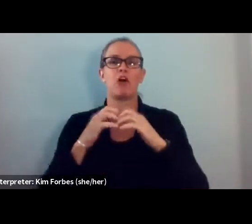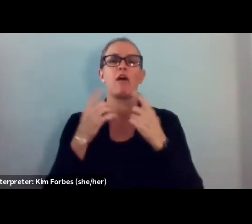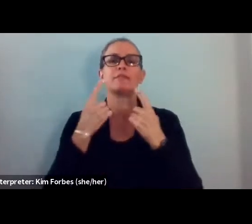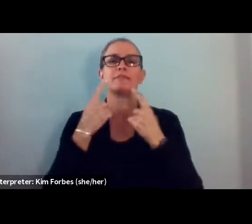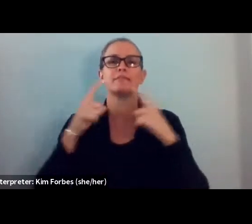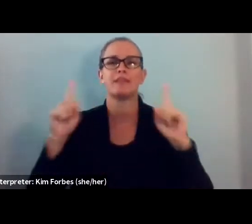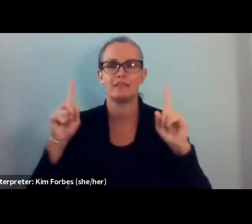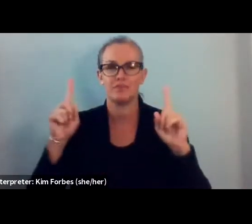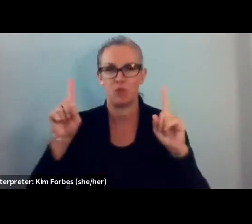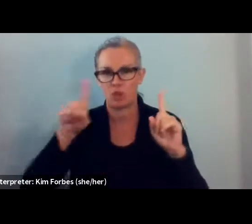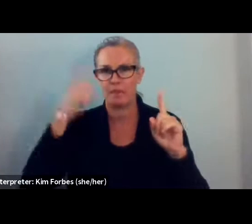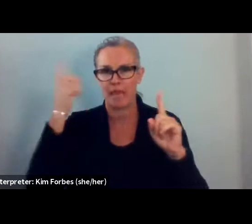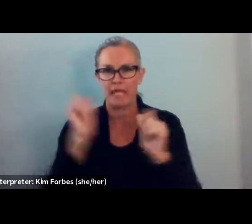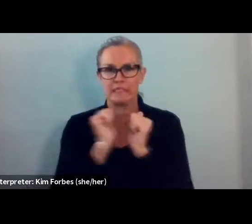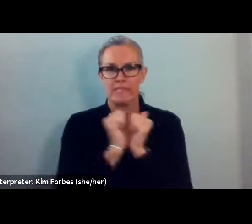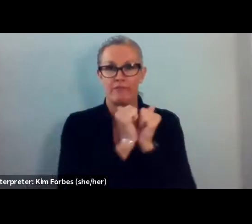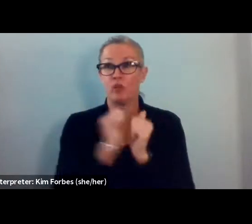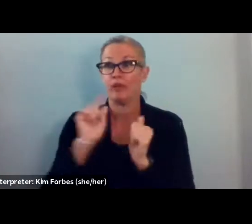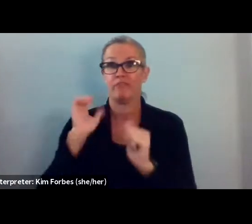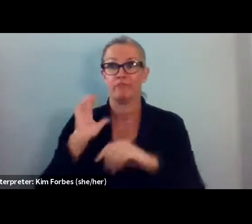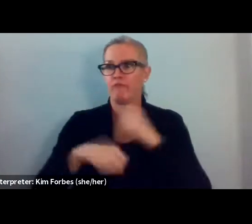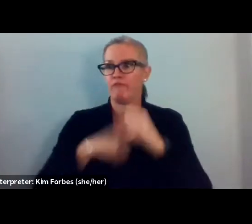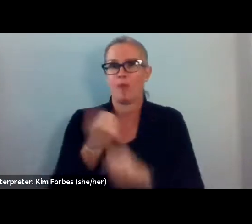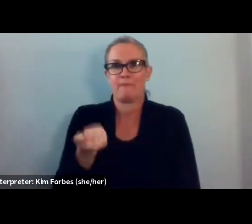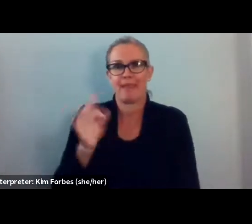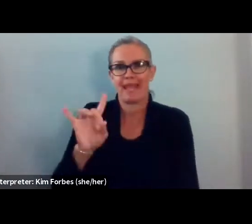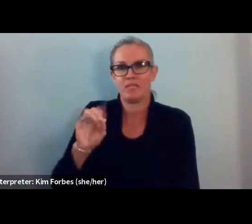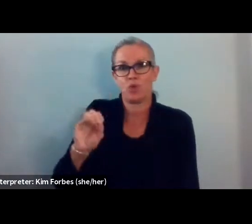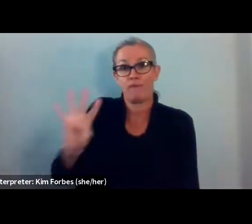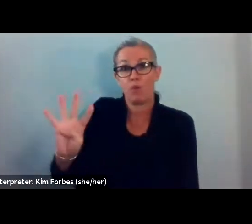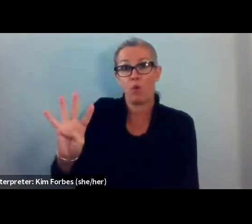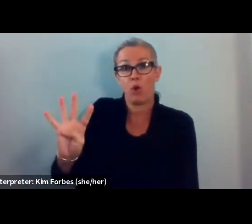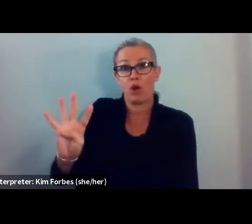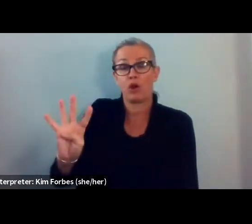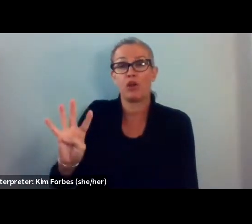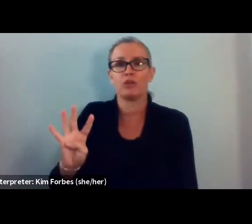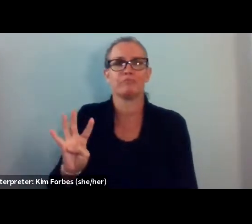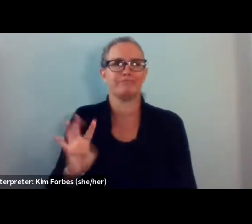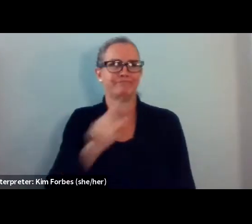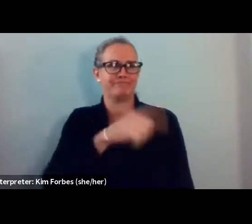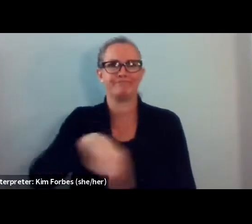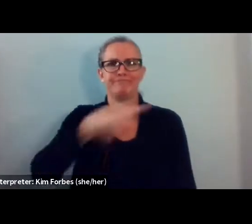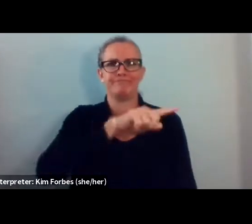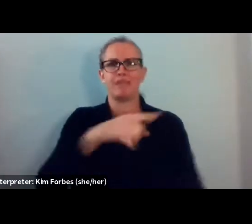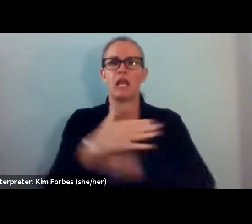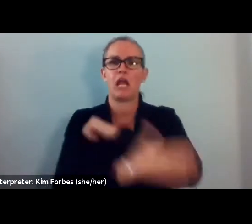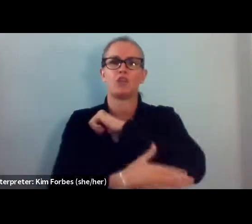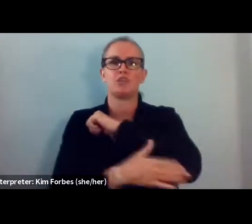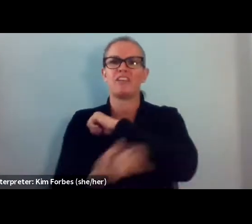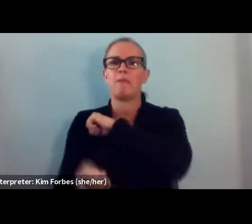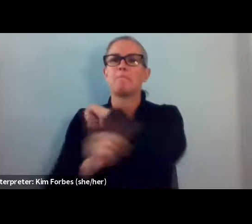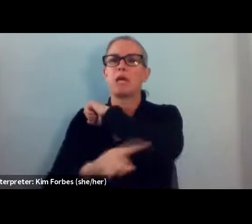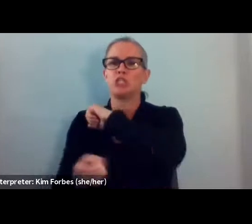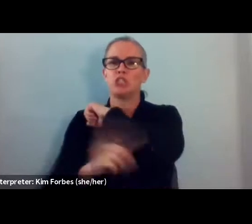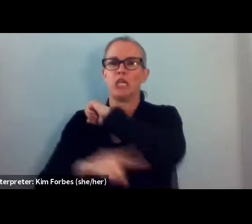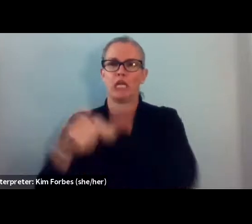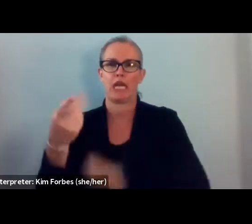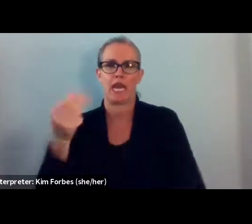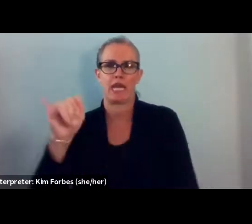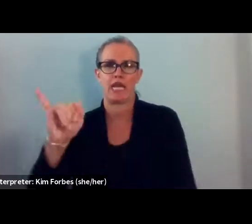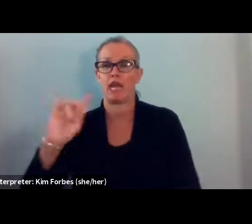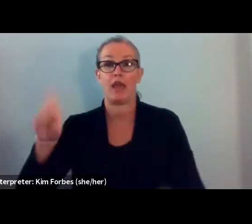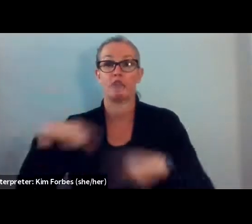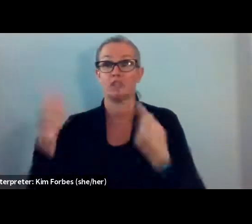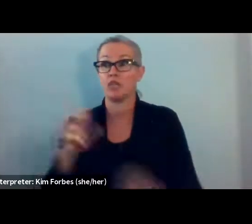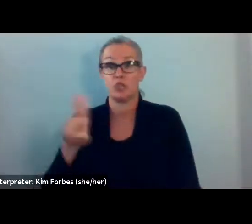in 1804. And imperialist countries have been punishing Haiti for that sin ever since the US absolutely